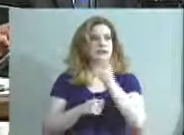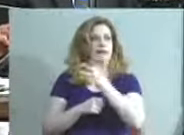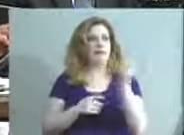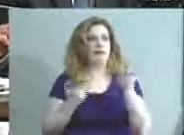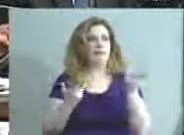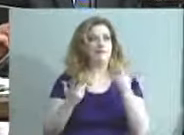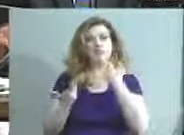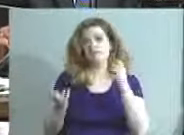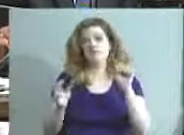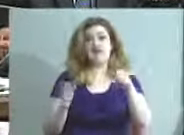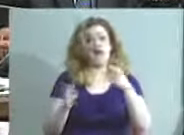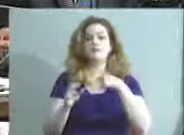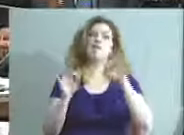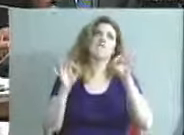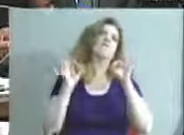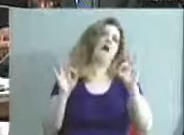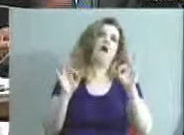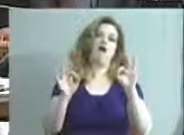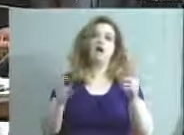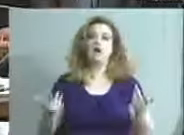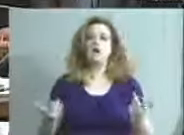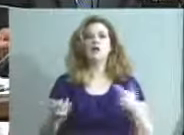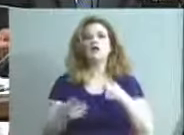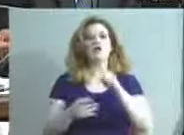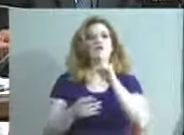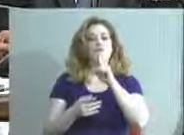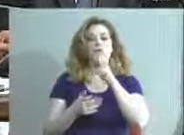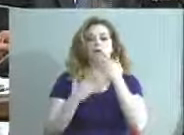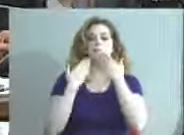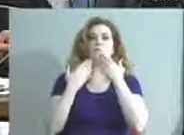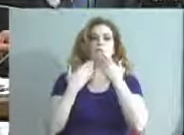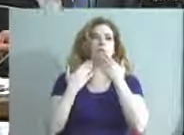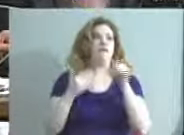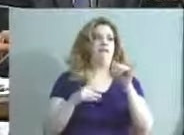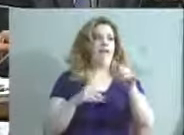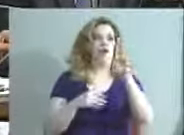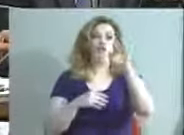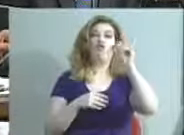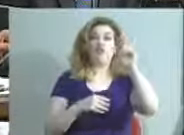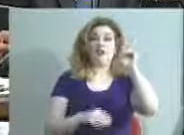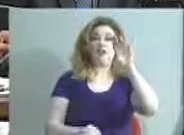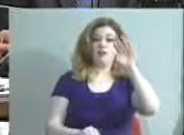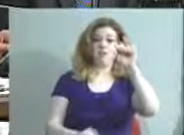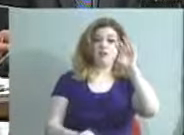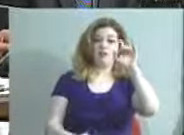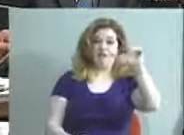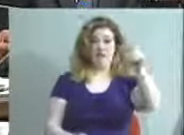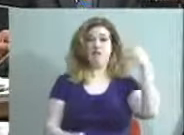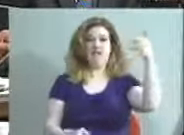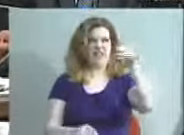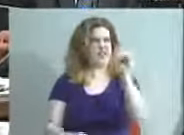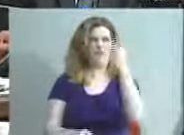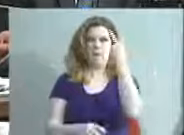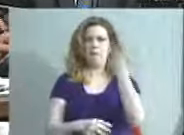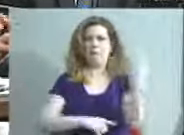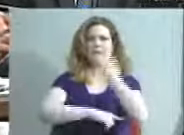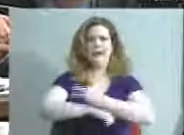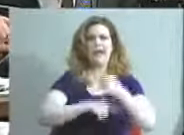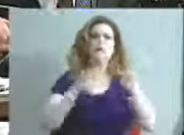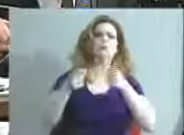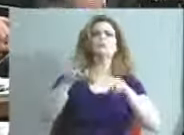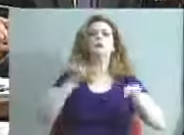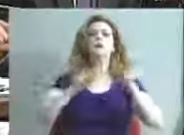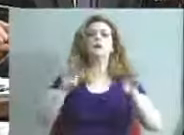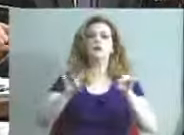And so, yeah, it was just fantastic. So I really appreciate all that. Ryan Deal also was out there for both days coordinating that